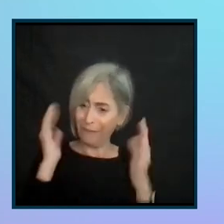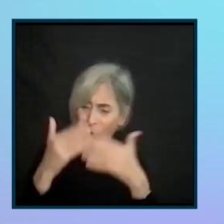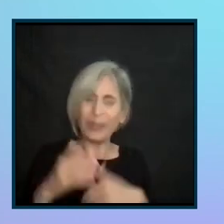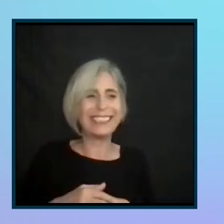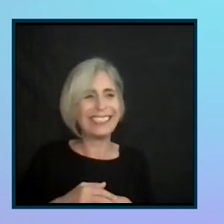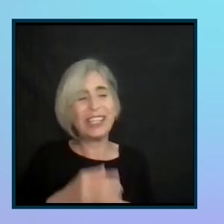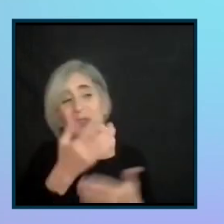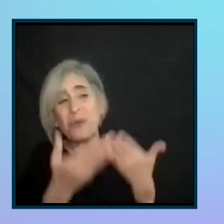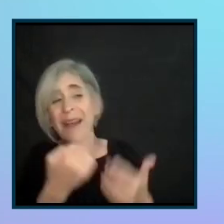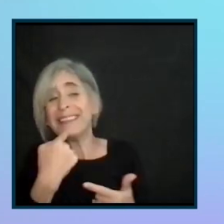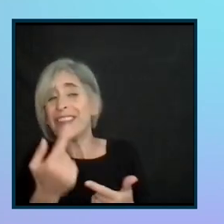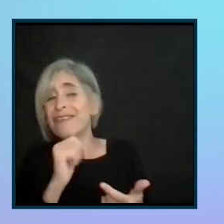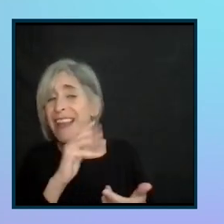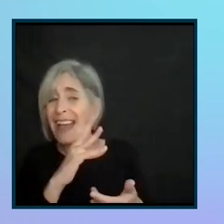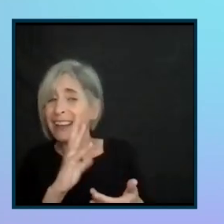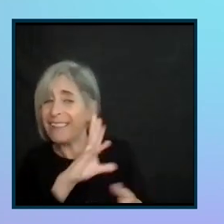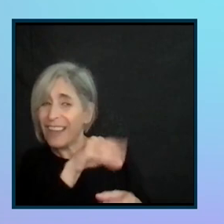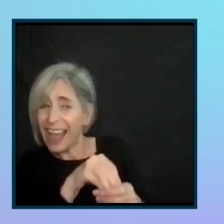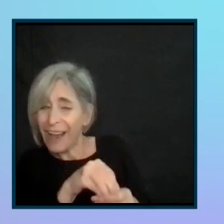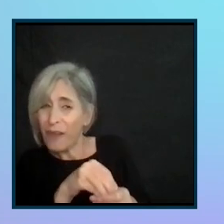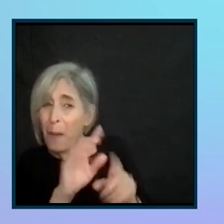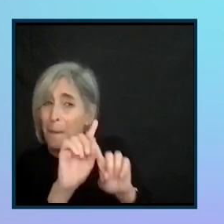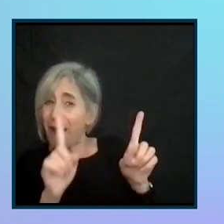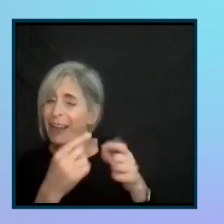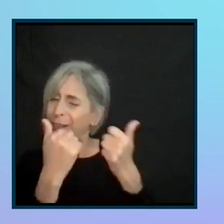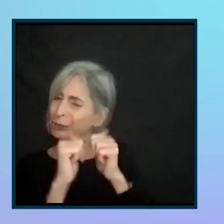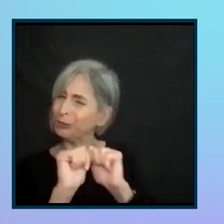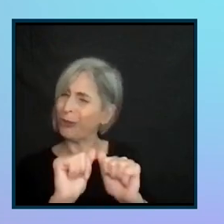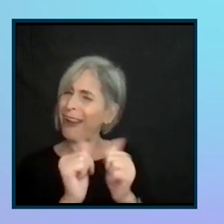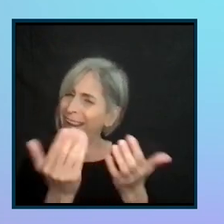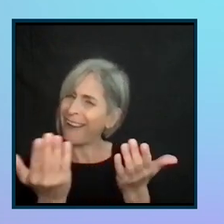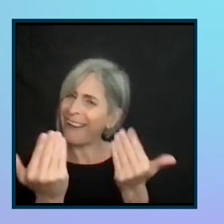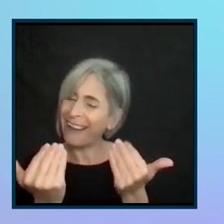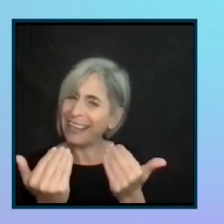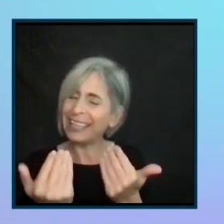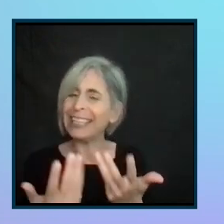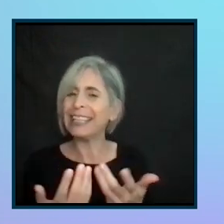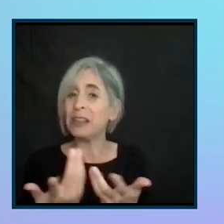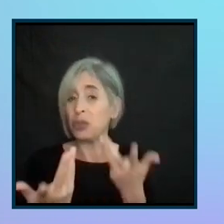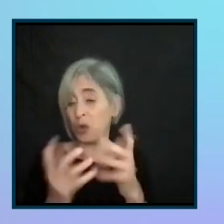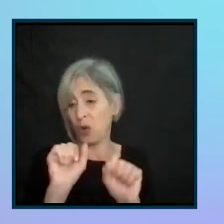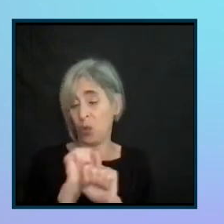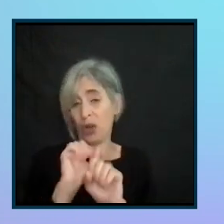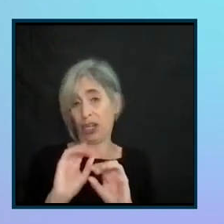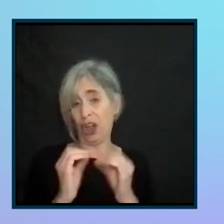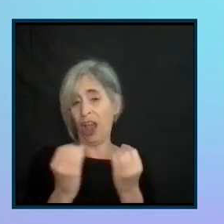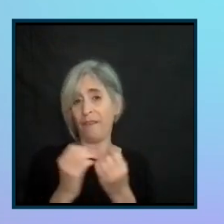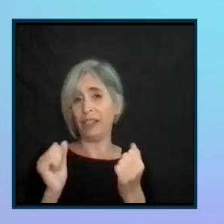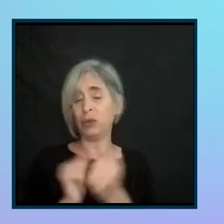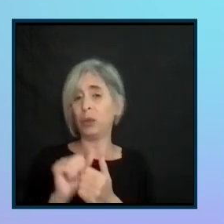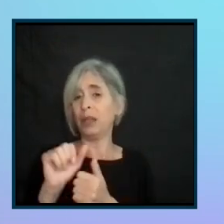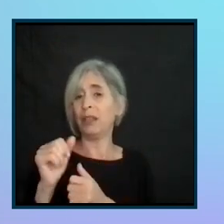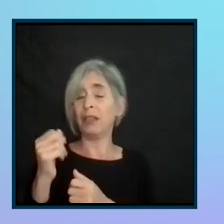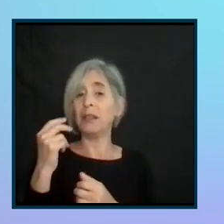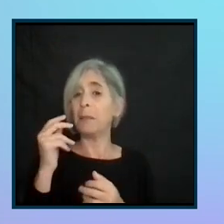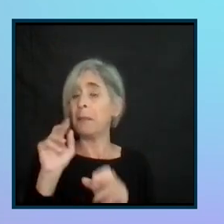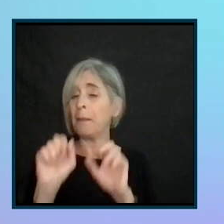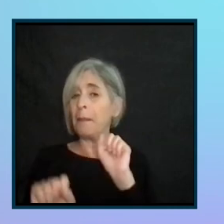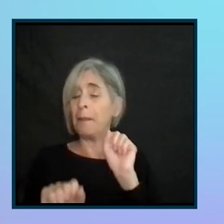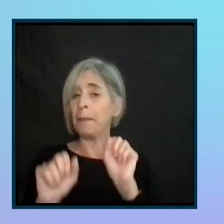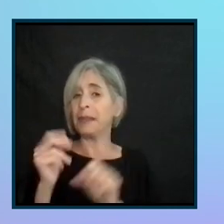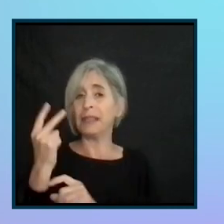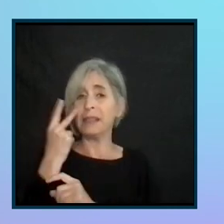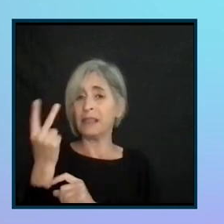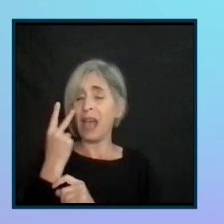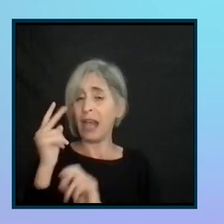say that it's not something you're into, but until you try it, you're really missing out. And you could work in an office with a sighted people and you guys